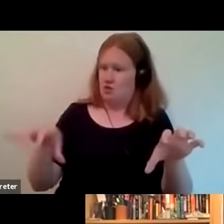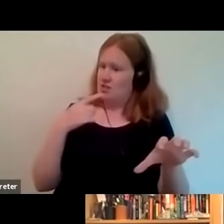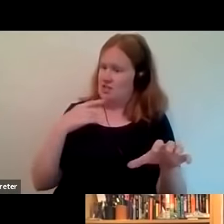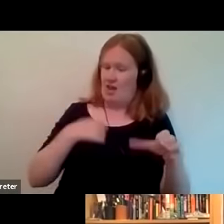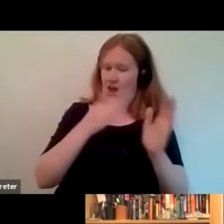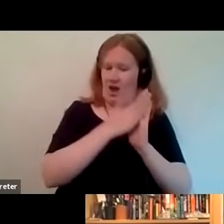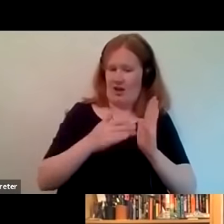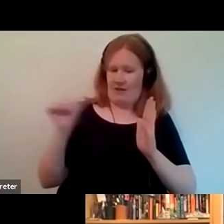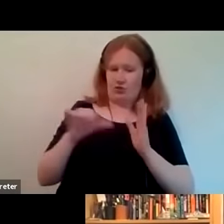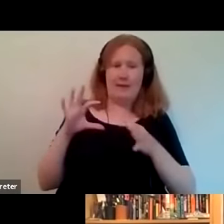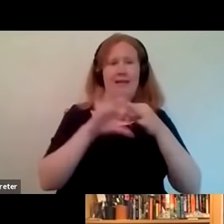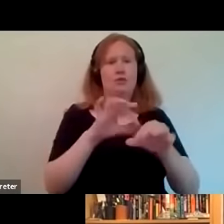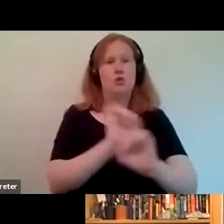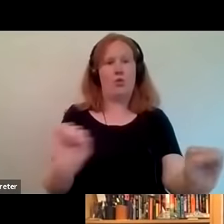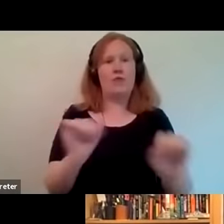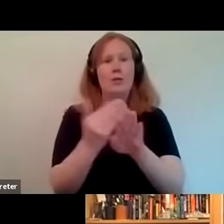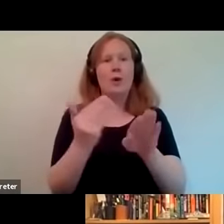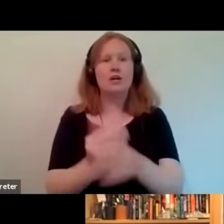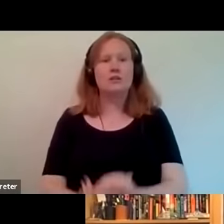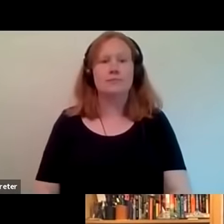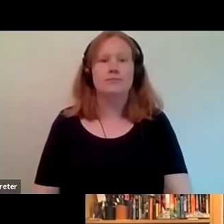part of some of their their work as well